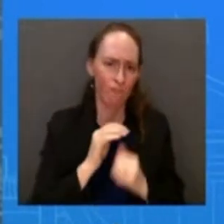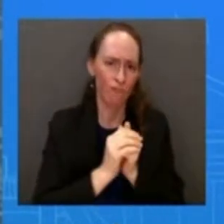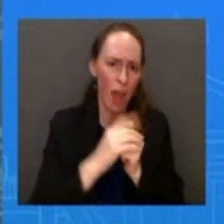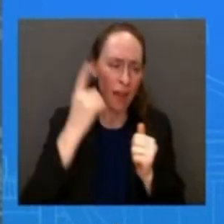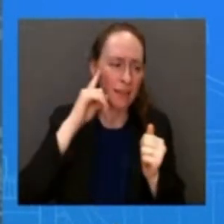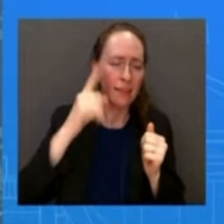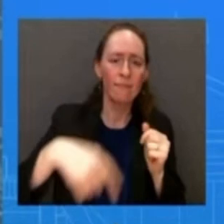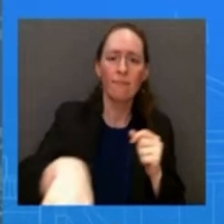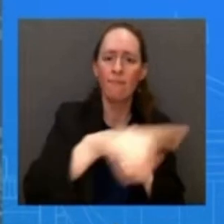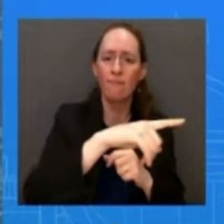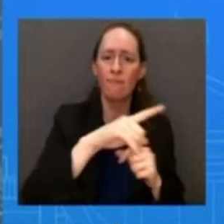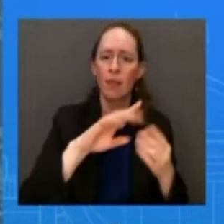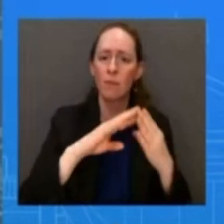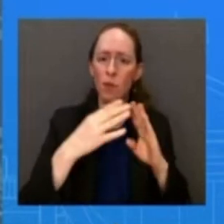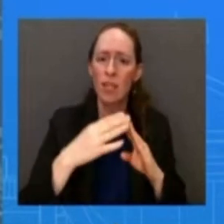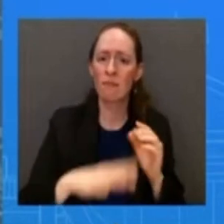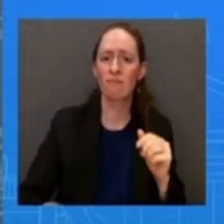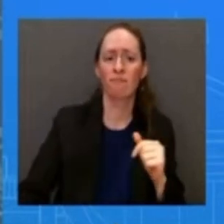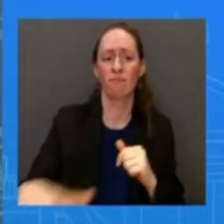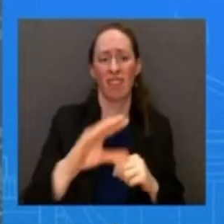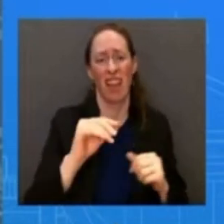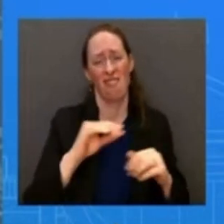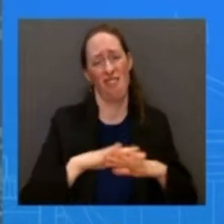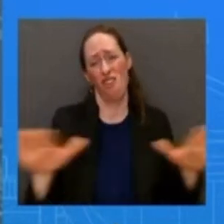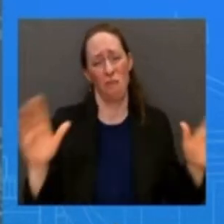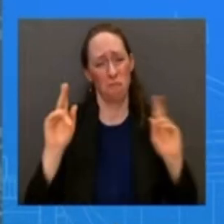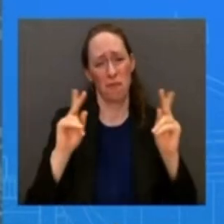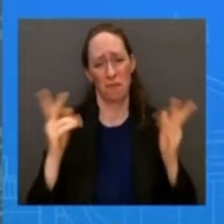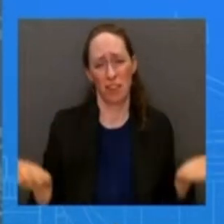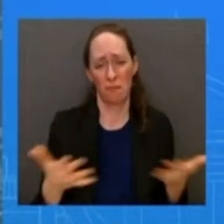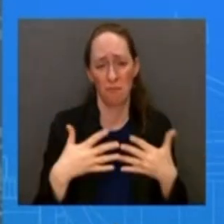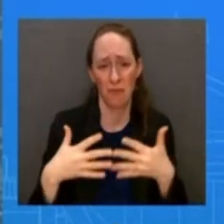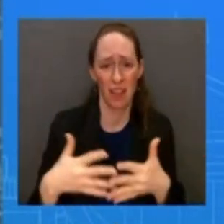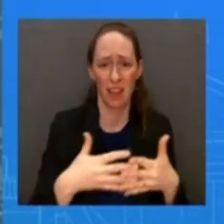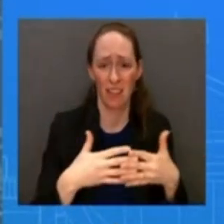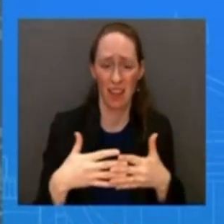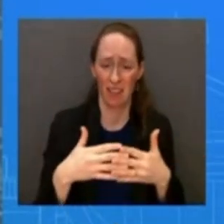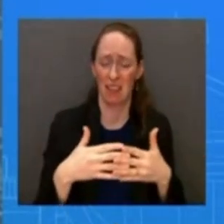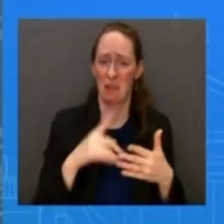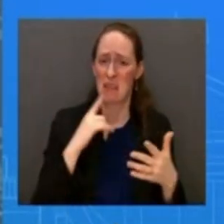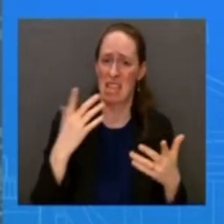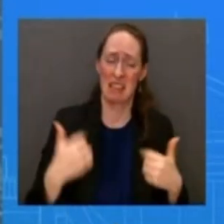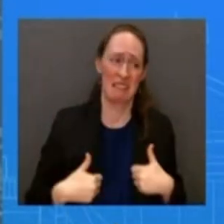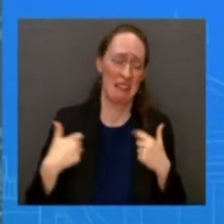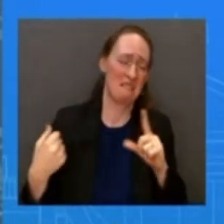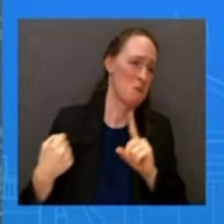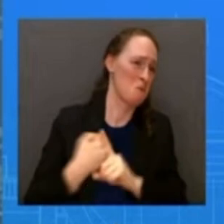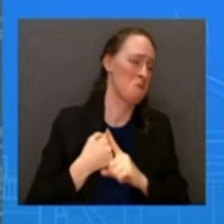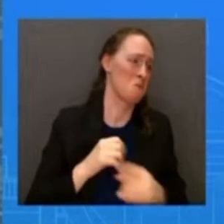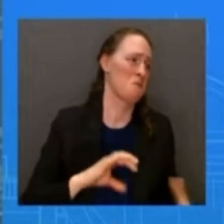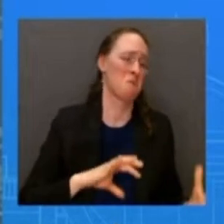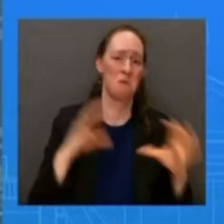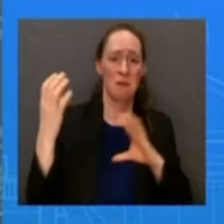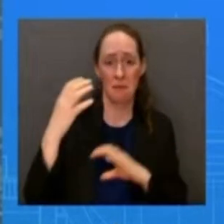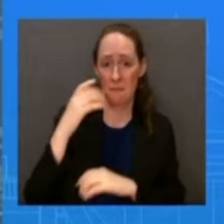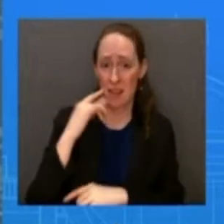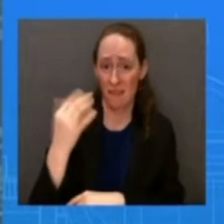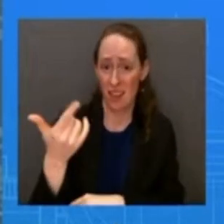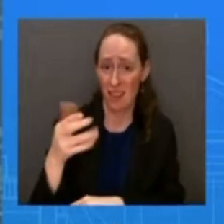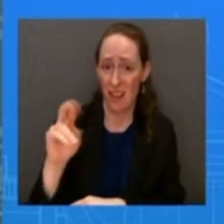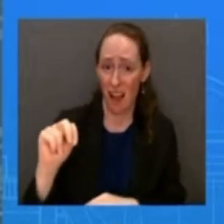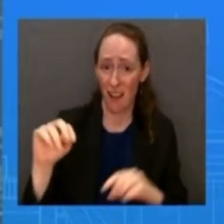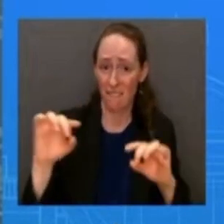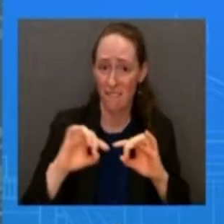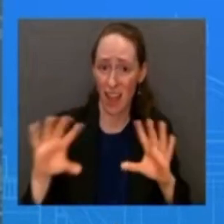grieving as the result of gun violence once again we are especially thinking of all of the injured